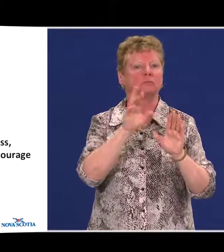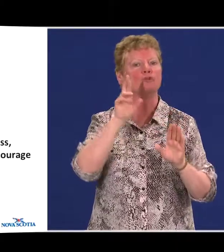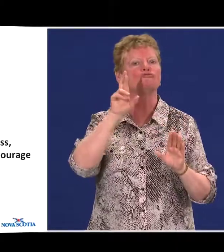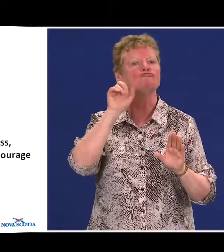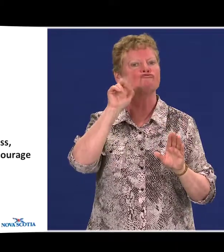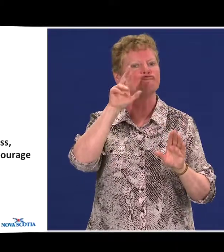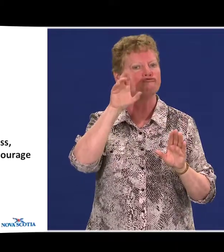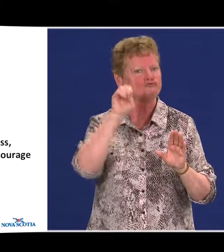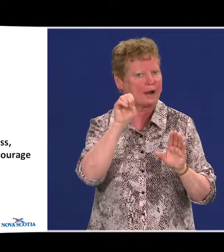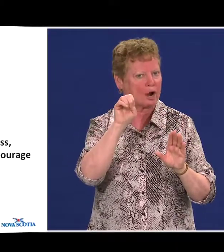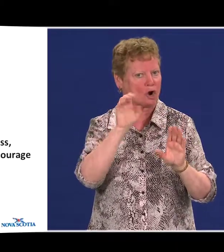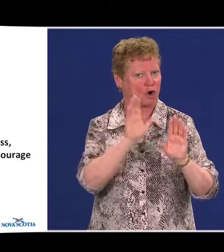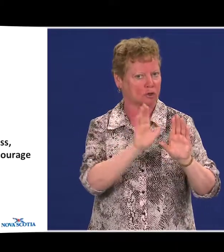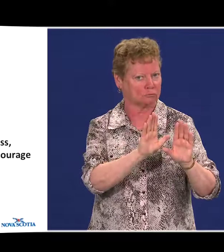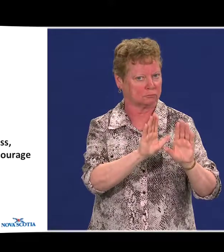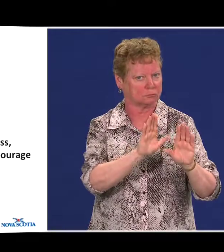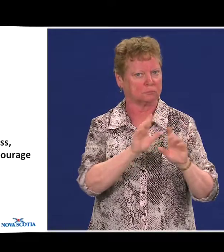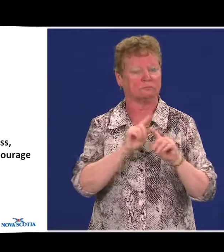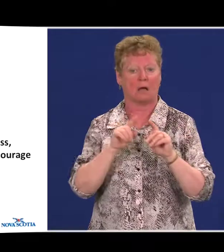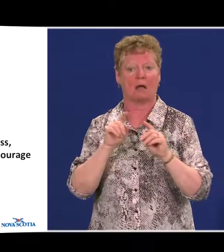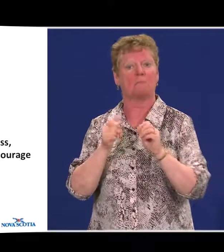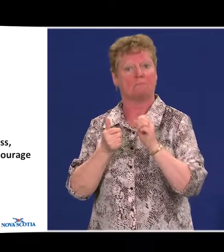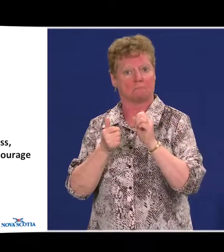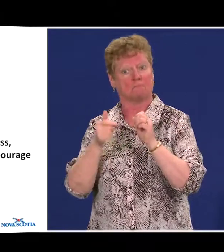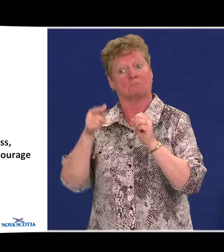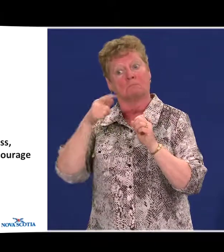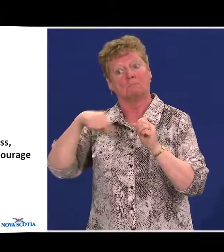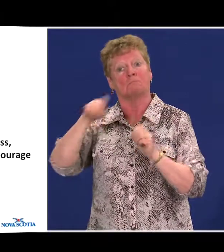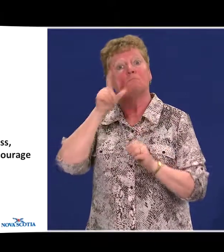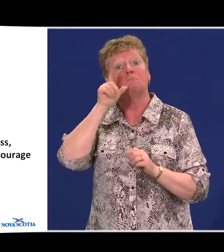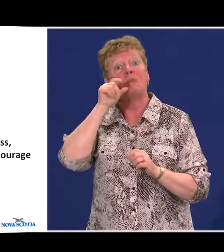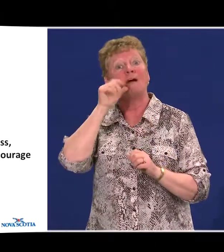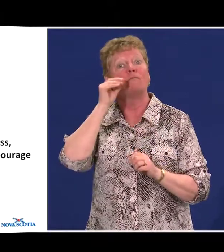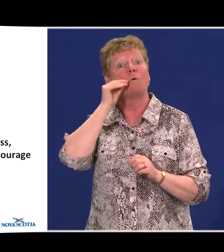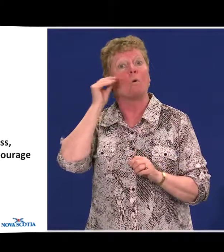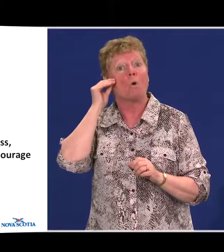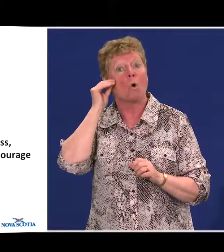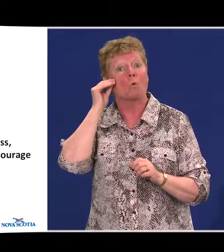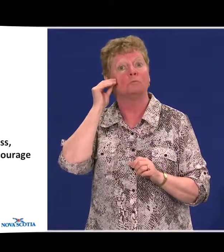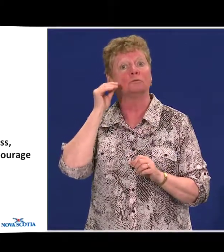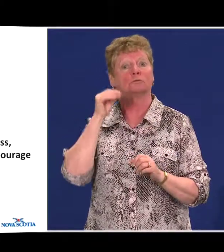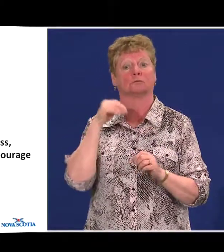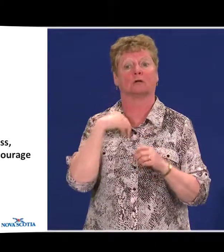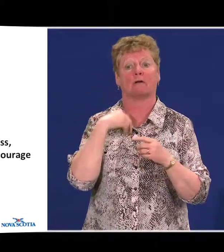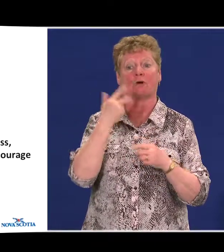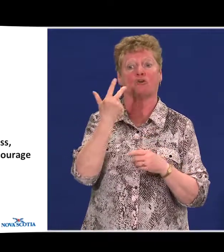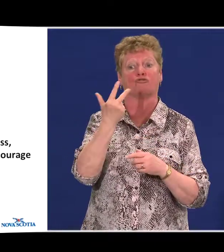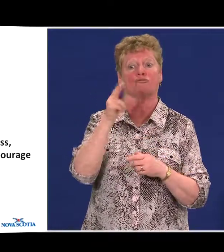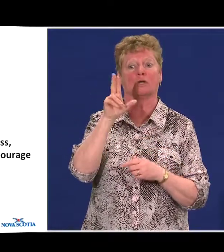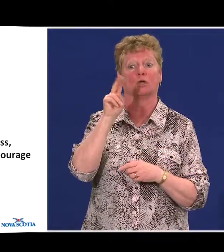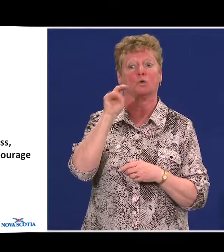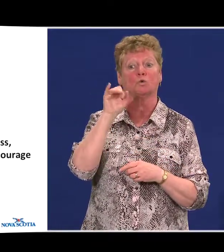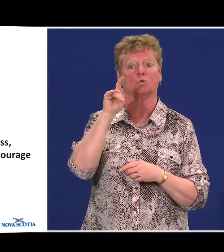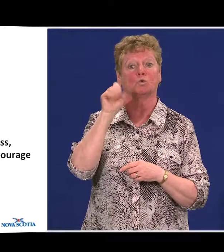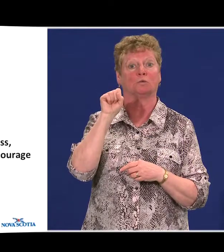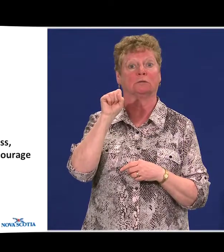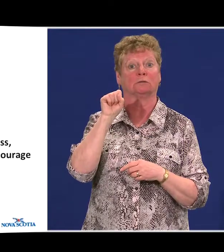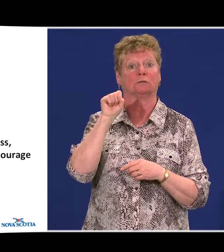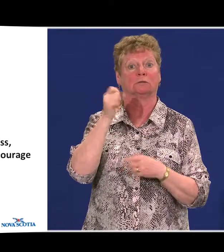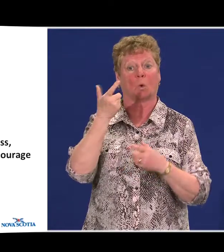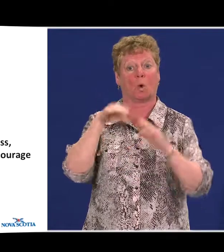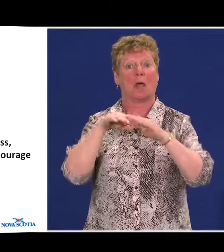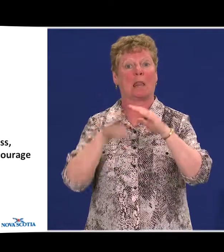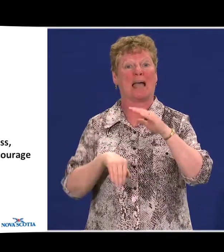And they also recommend that private homes of three units or less should be exempted.